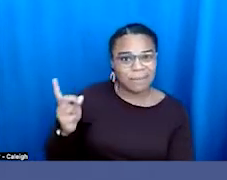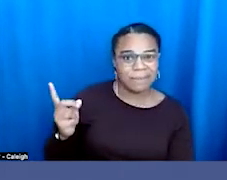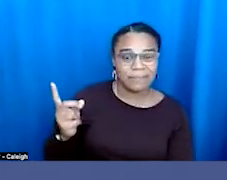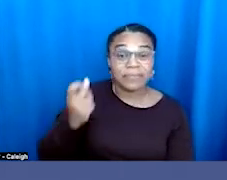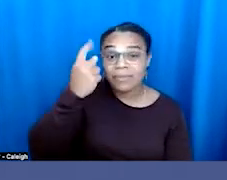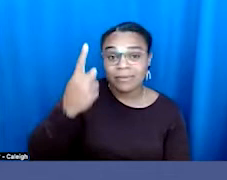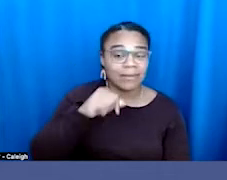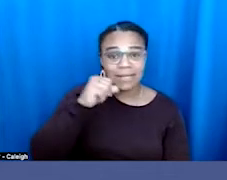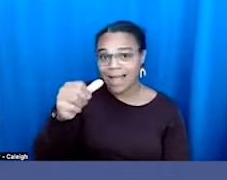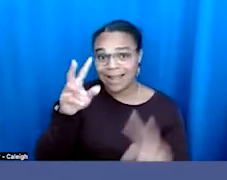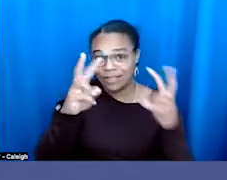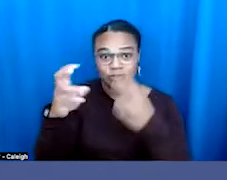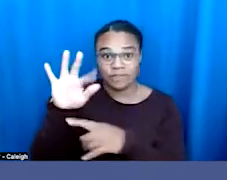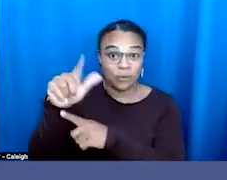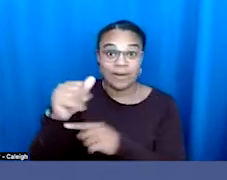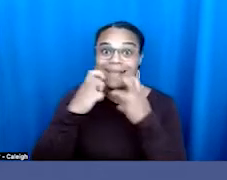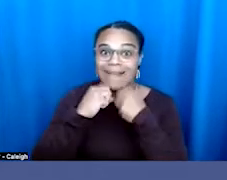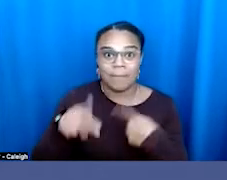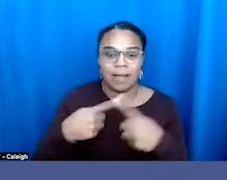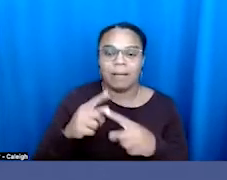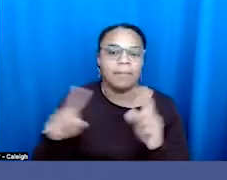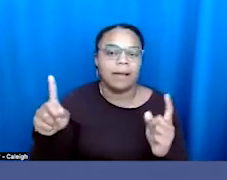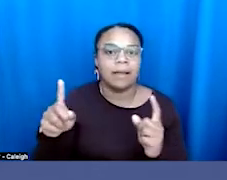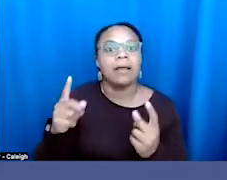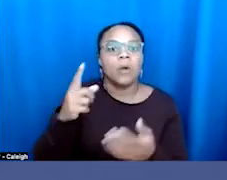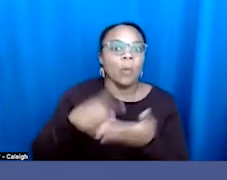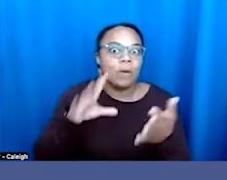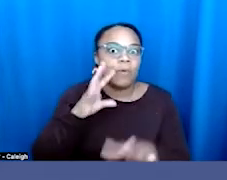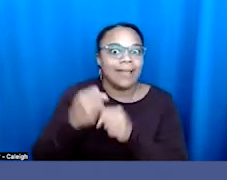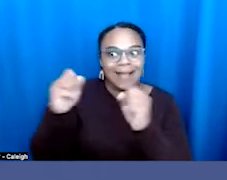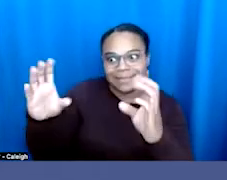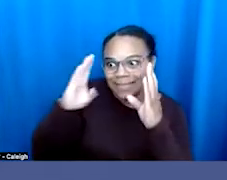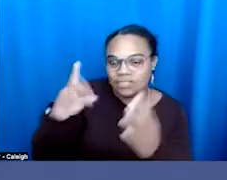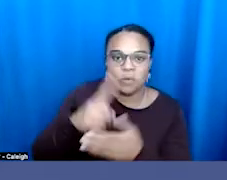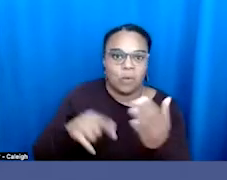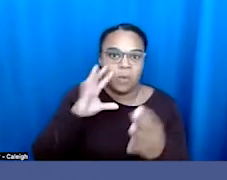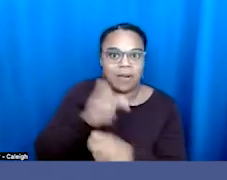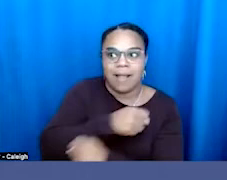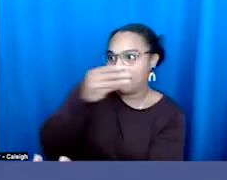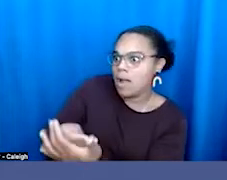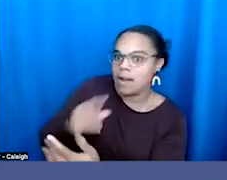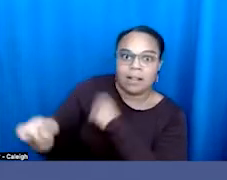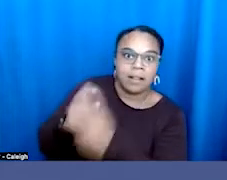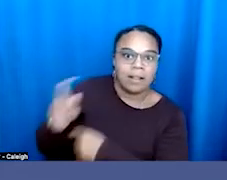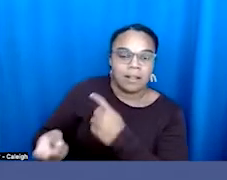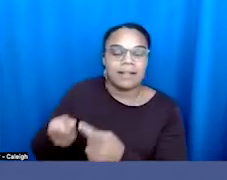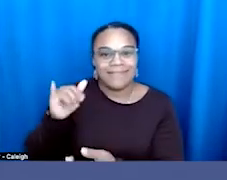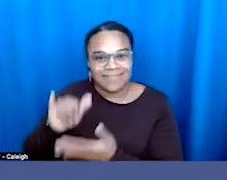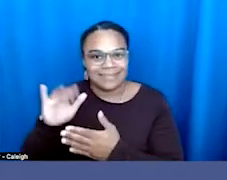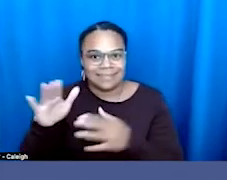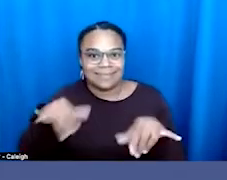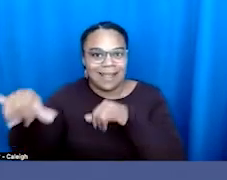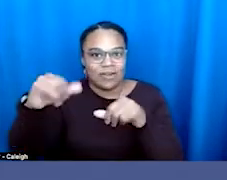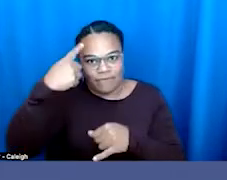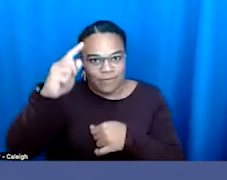about, but the ones that get them on Fox News, the ones that ring the cash register nationwide as a standard bearer for the